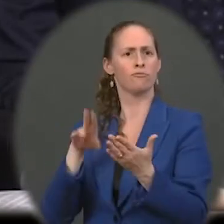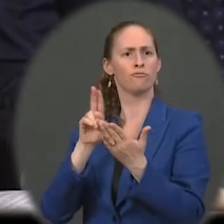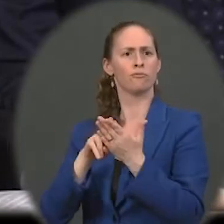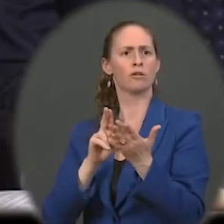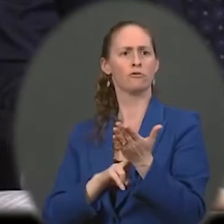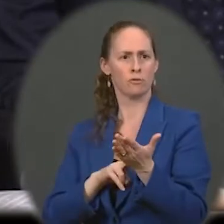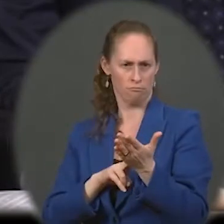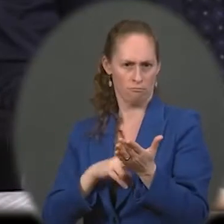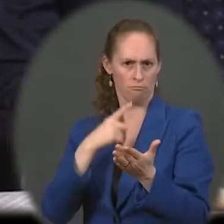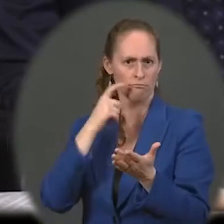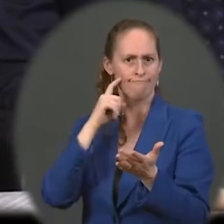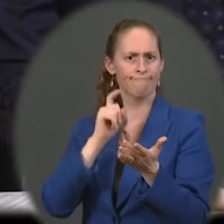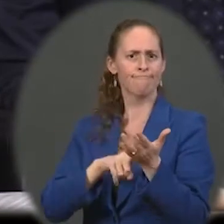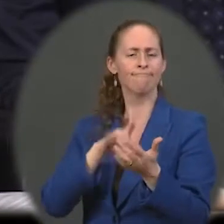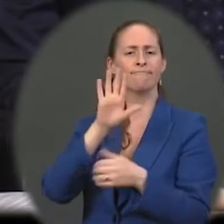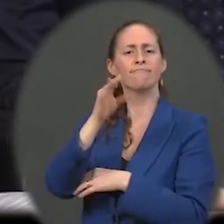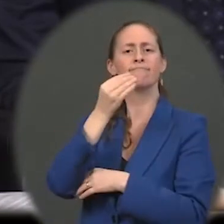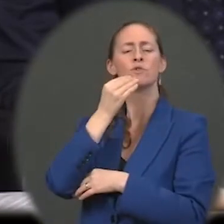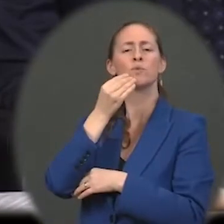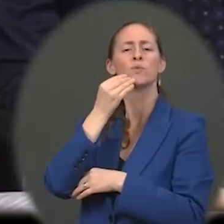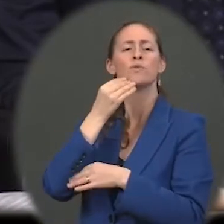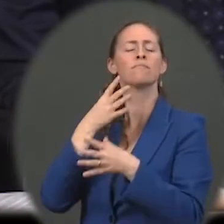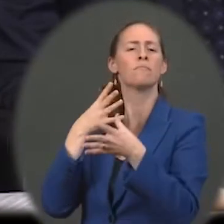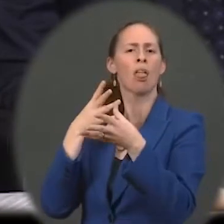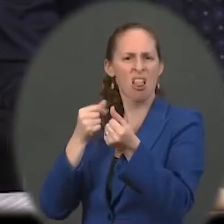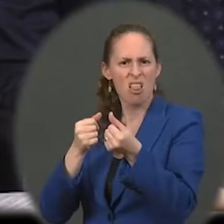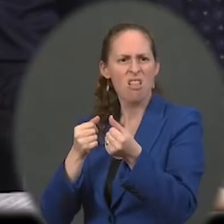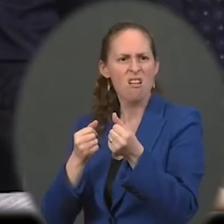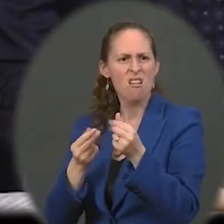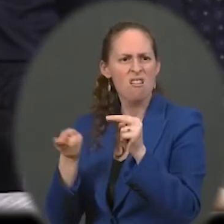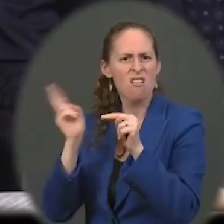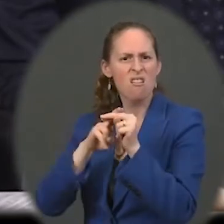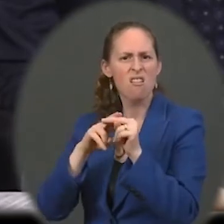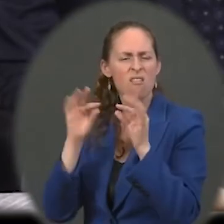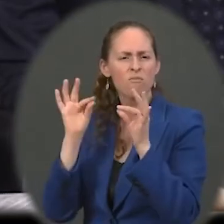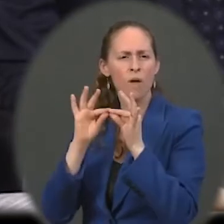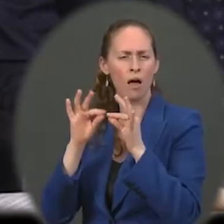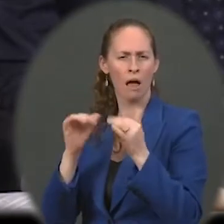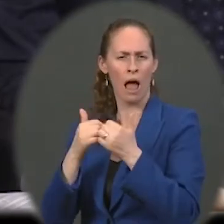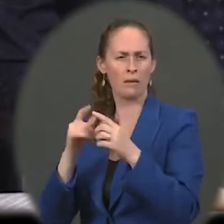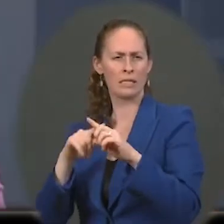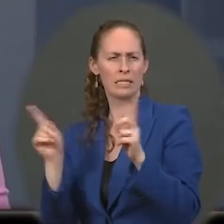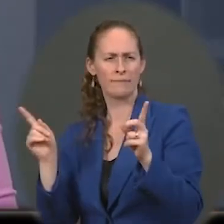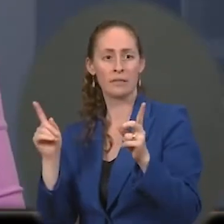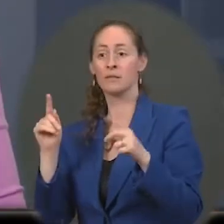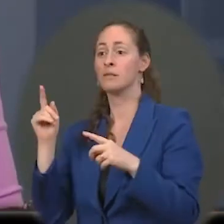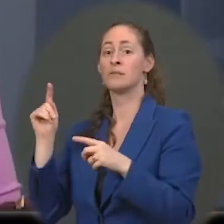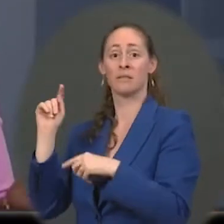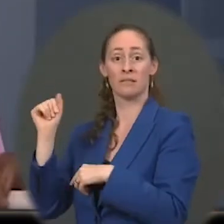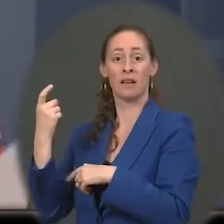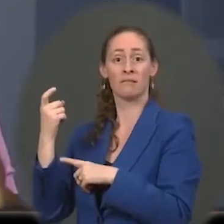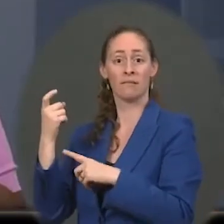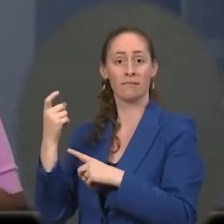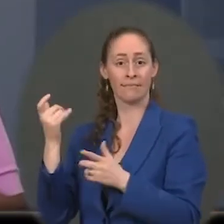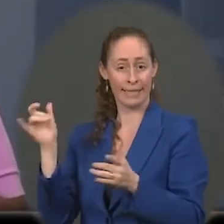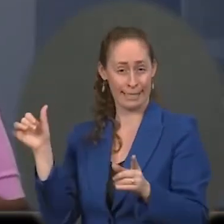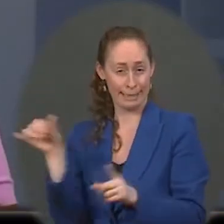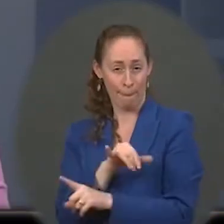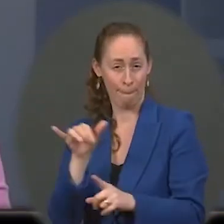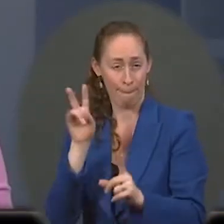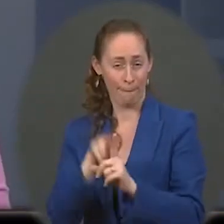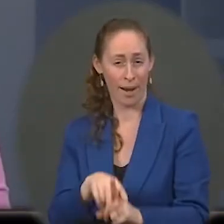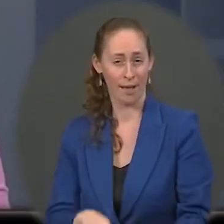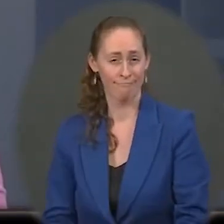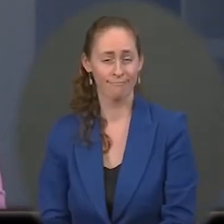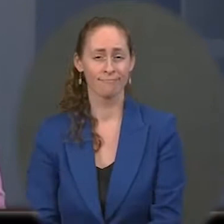everyday items increasing. So, how is that any different than a new tax? Well, look, and